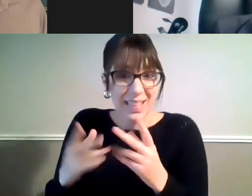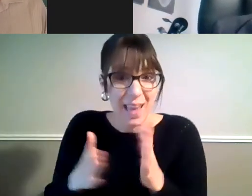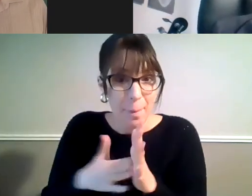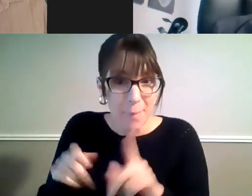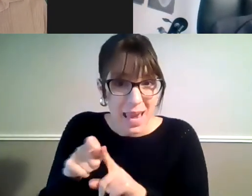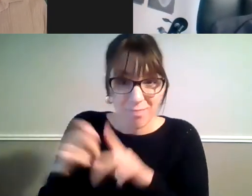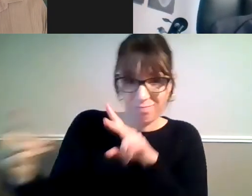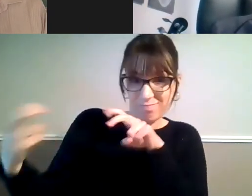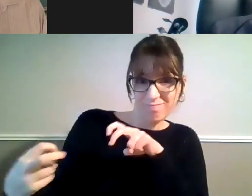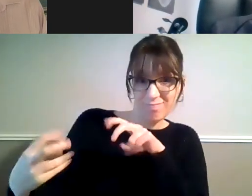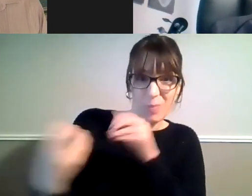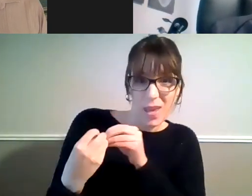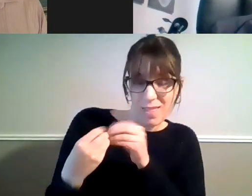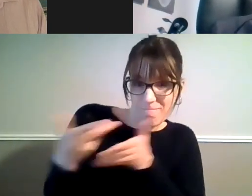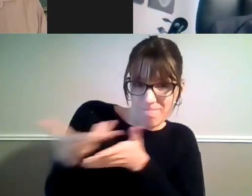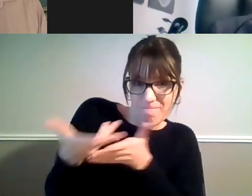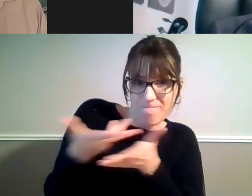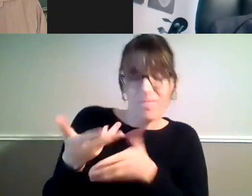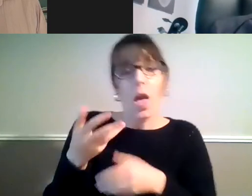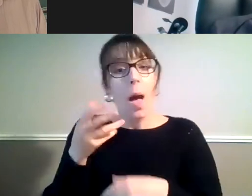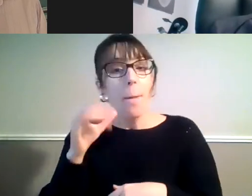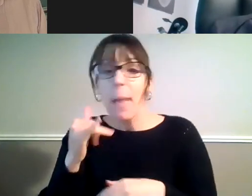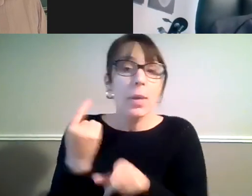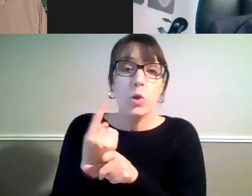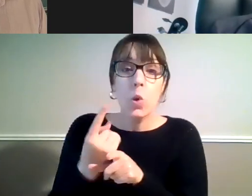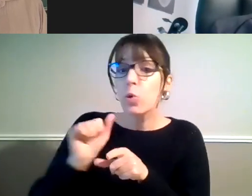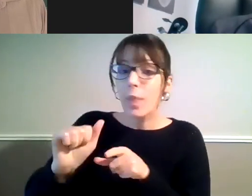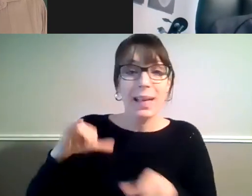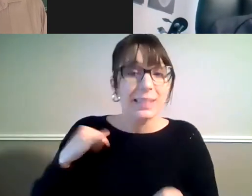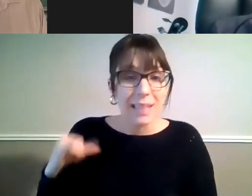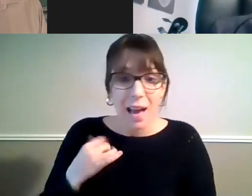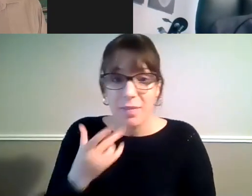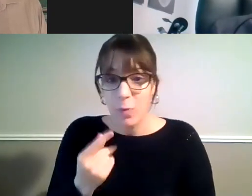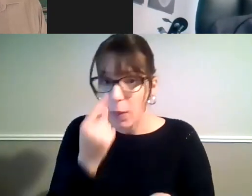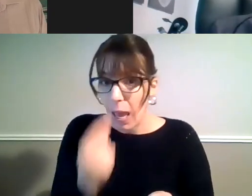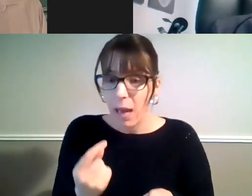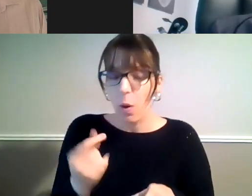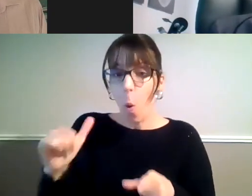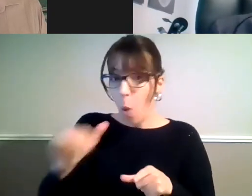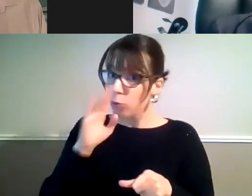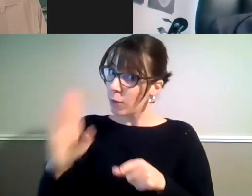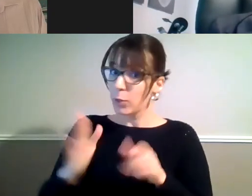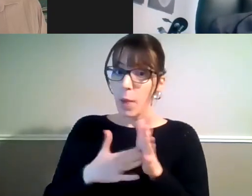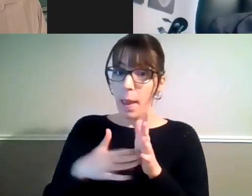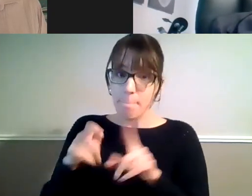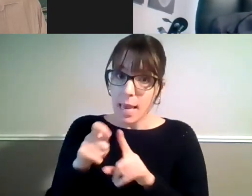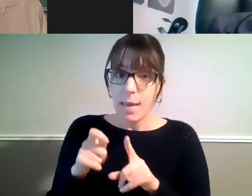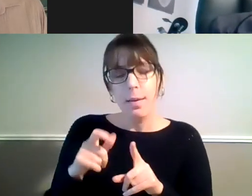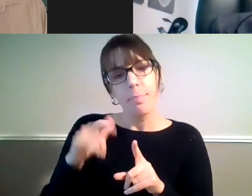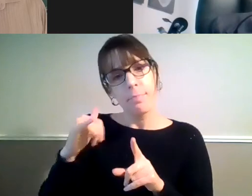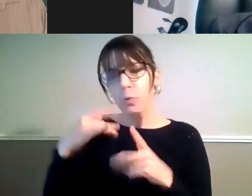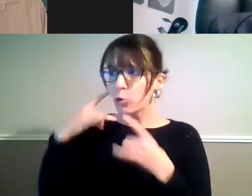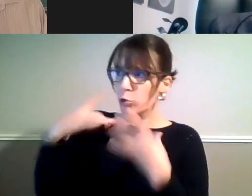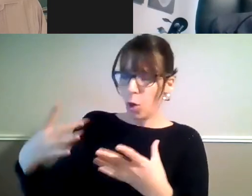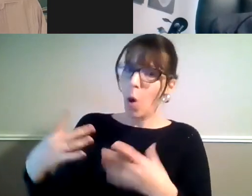to a staff member, and sharing that story and the value of this campaign being successful. So